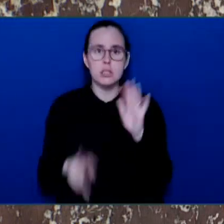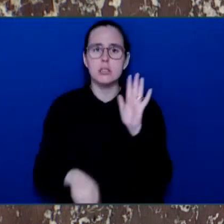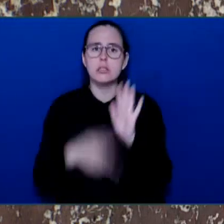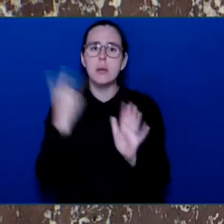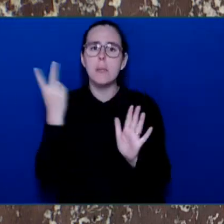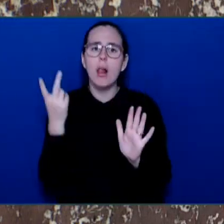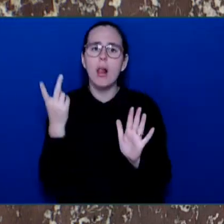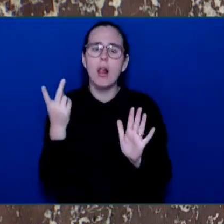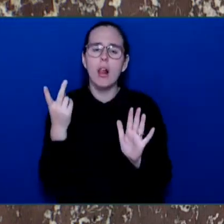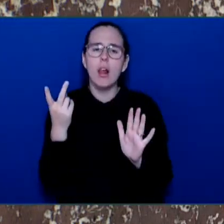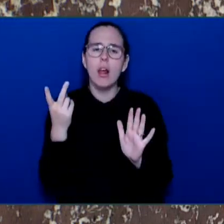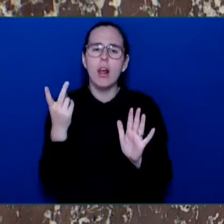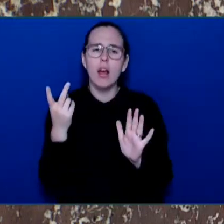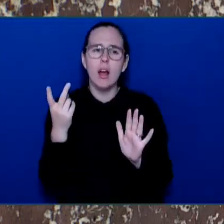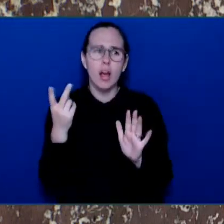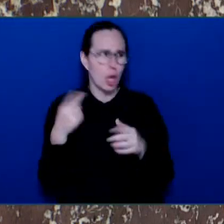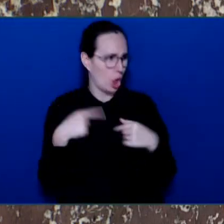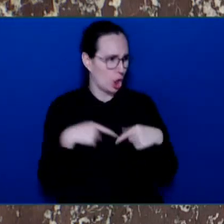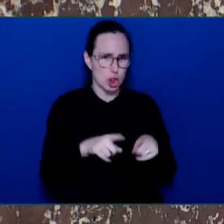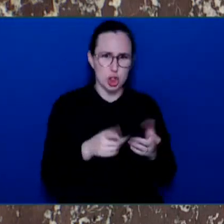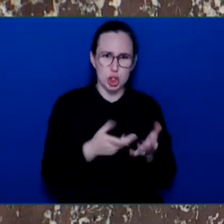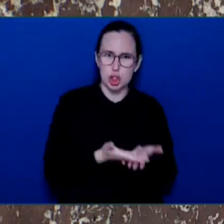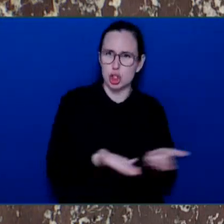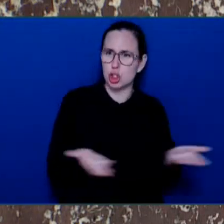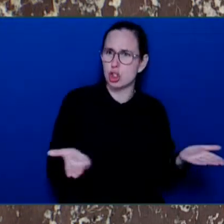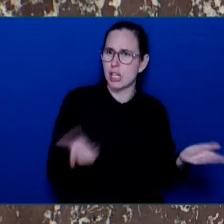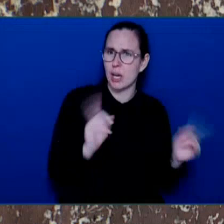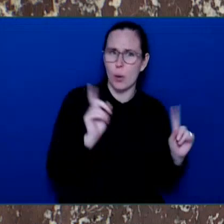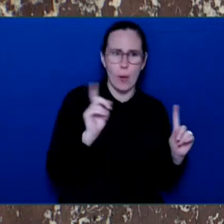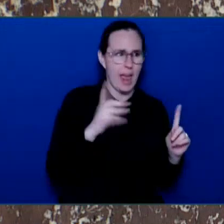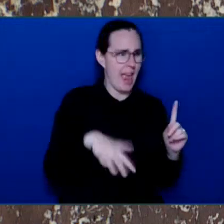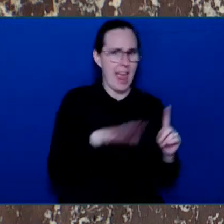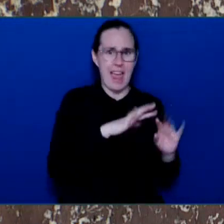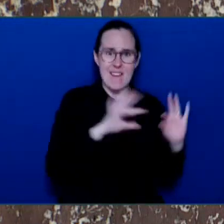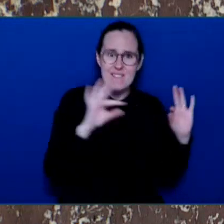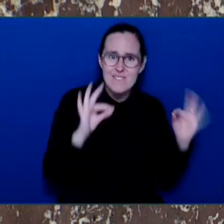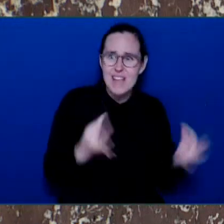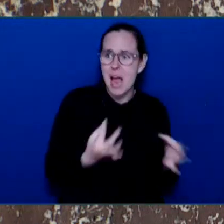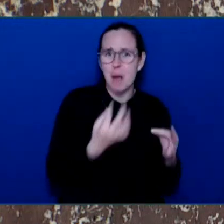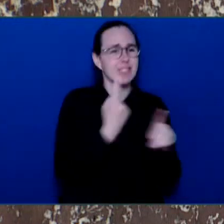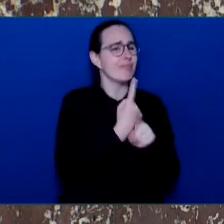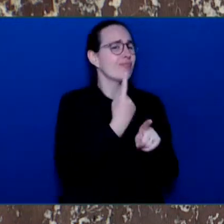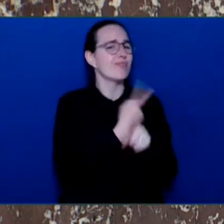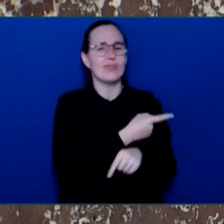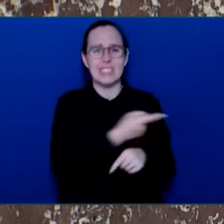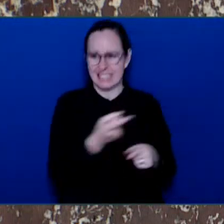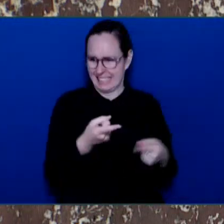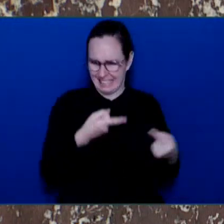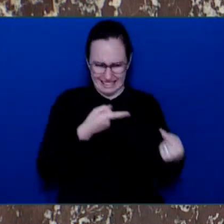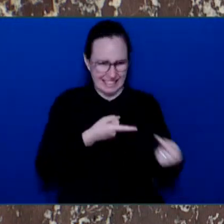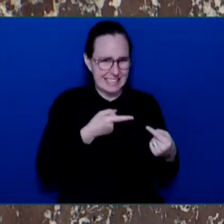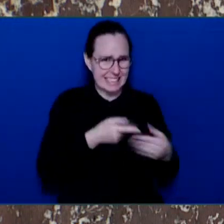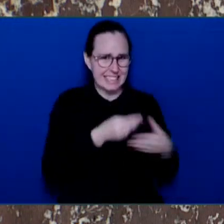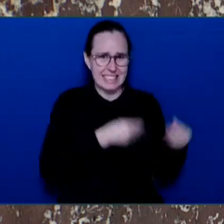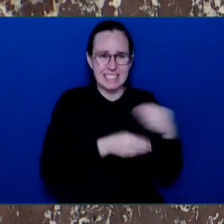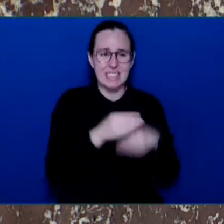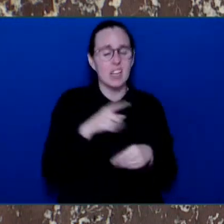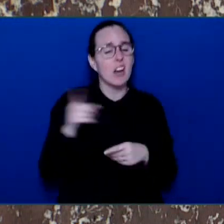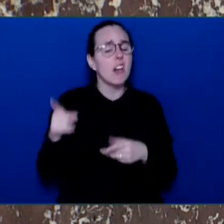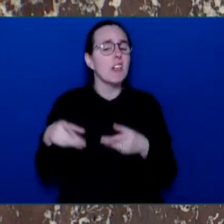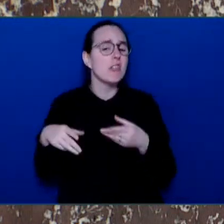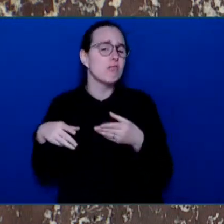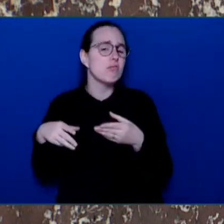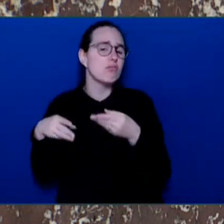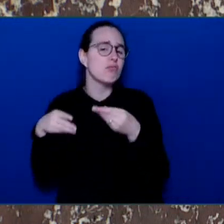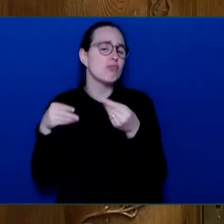has the Premier squandered on not just the $700 a second Canucks ads, but the cost VC advertising overall?